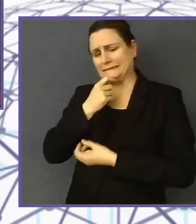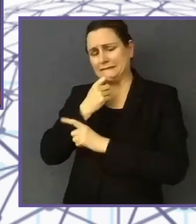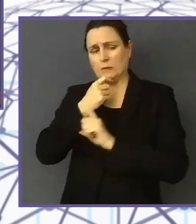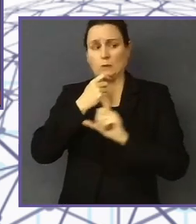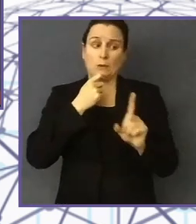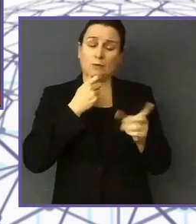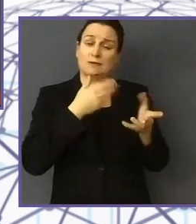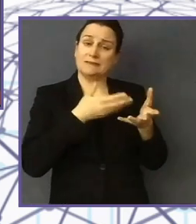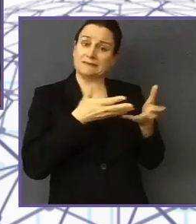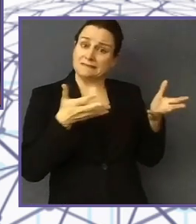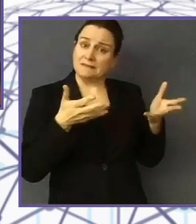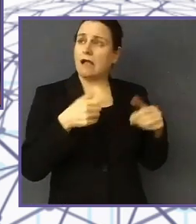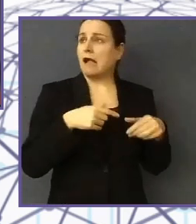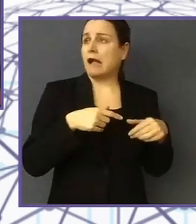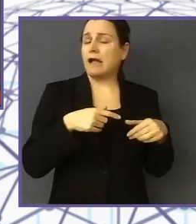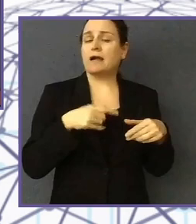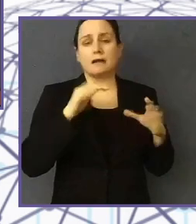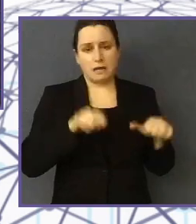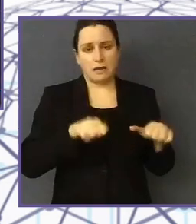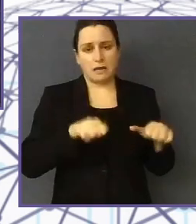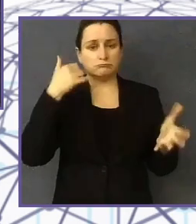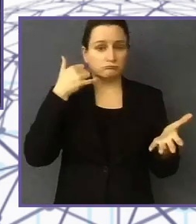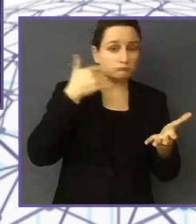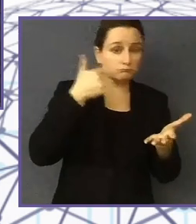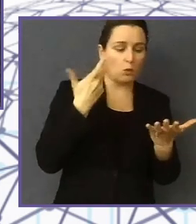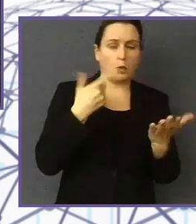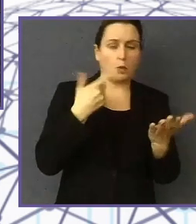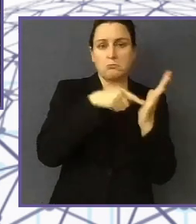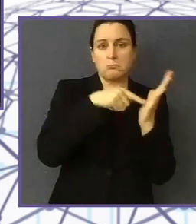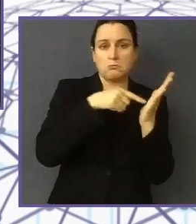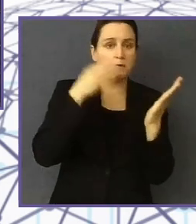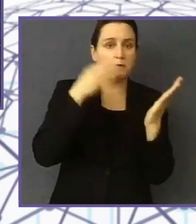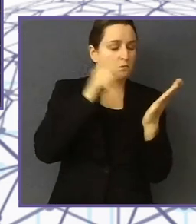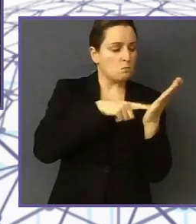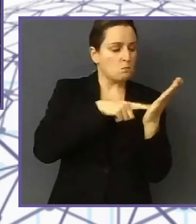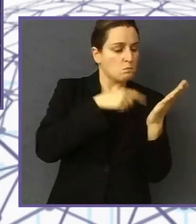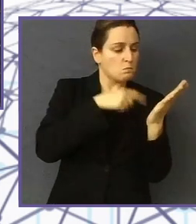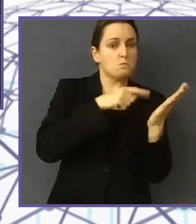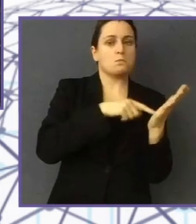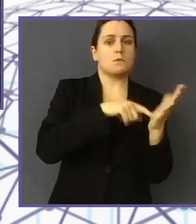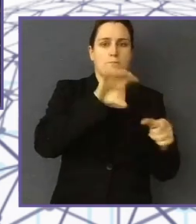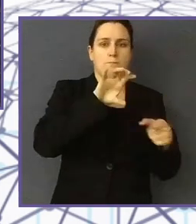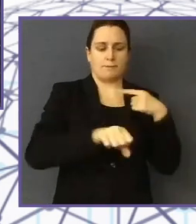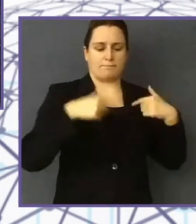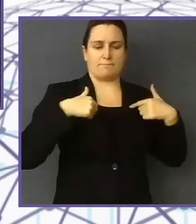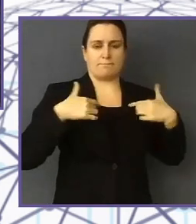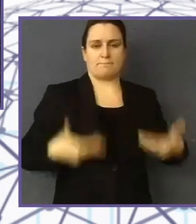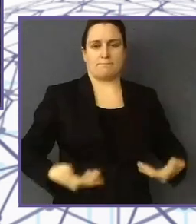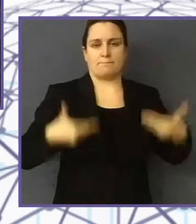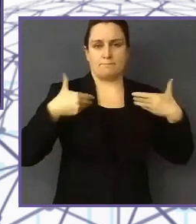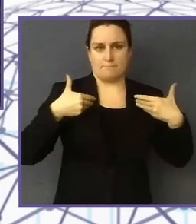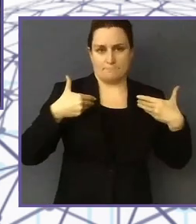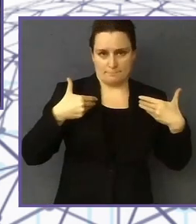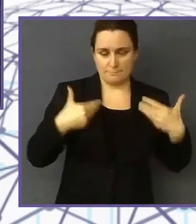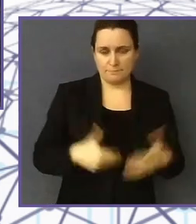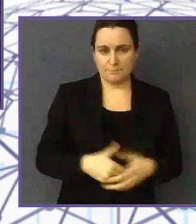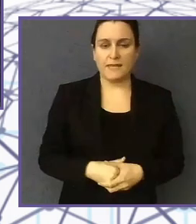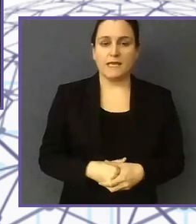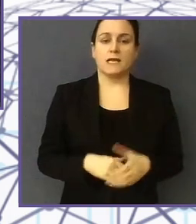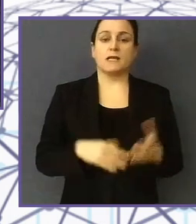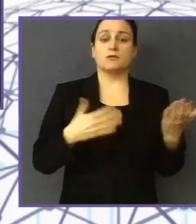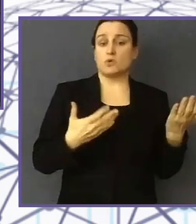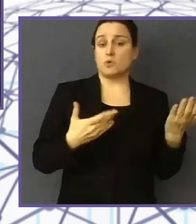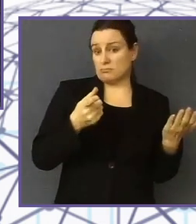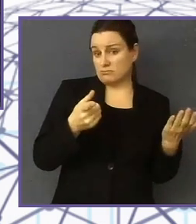Dr. Victor Patterson, includes also other members of the Epilepsy Alliance Africa. If you know him, maybe from